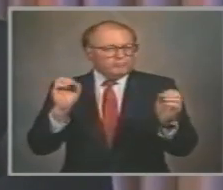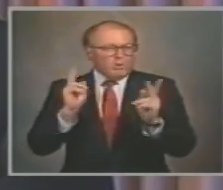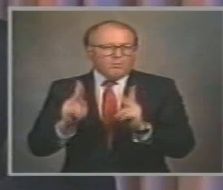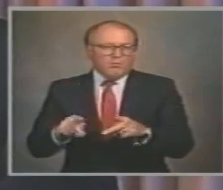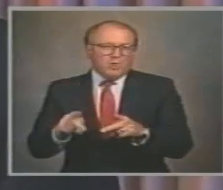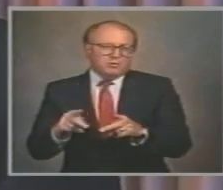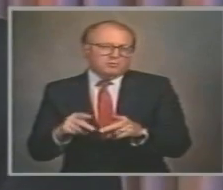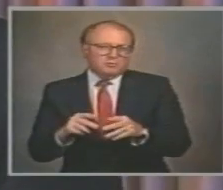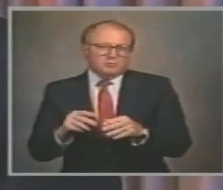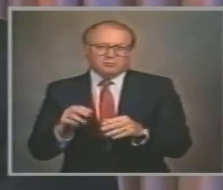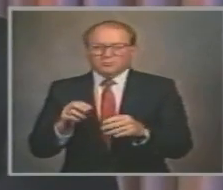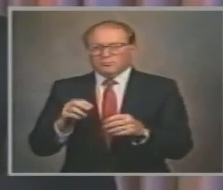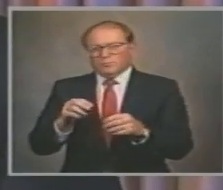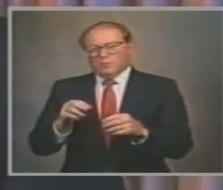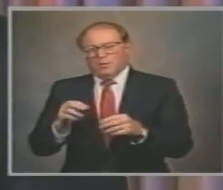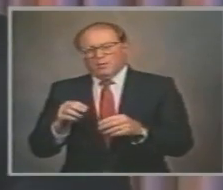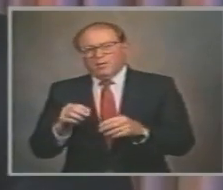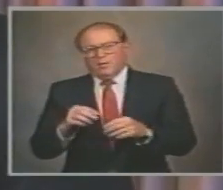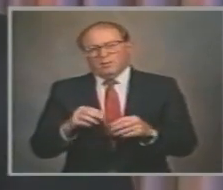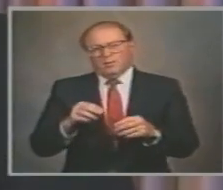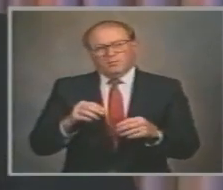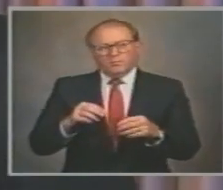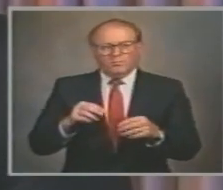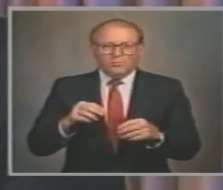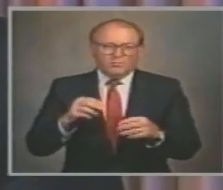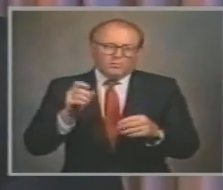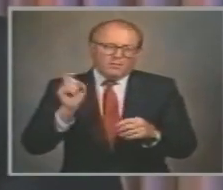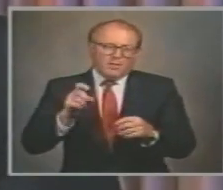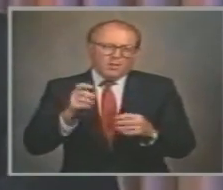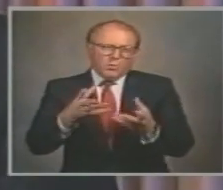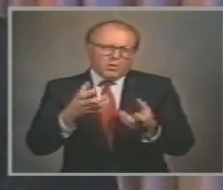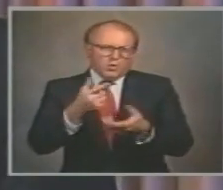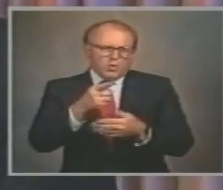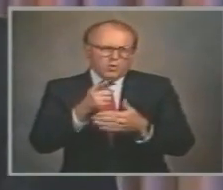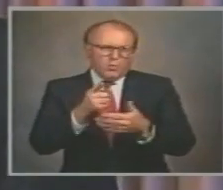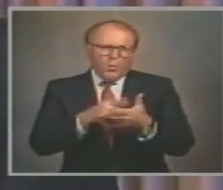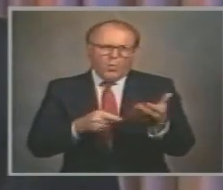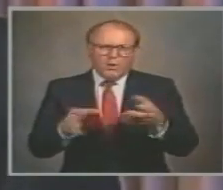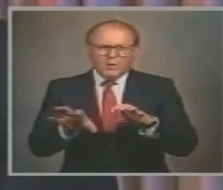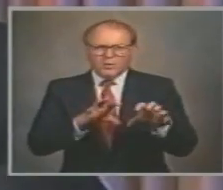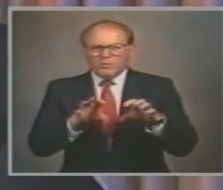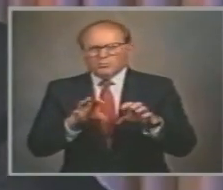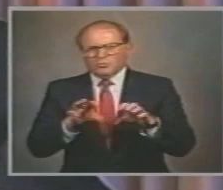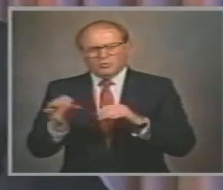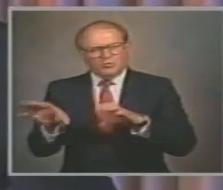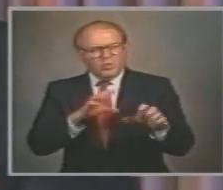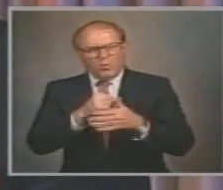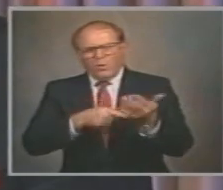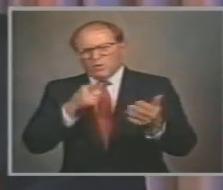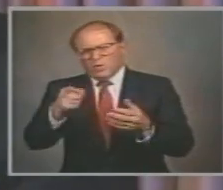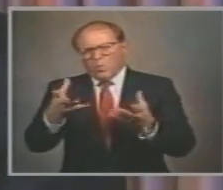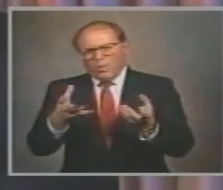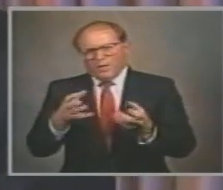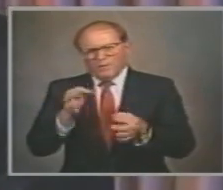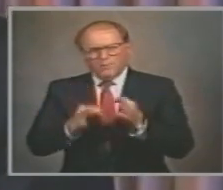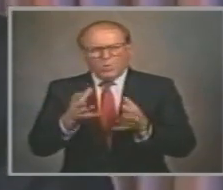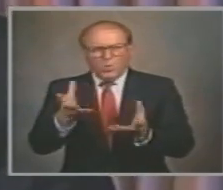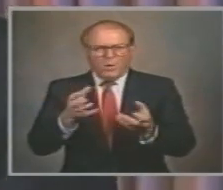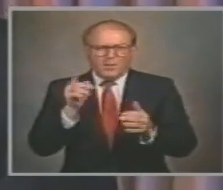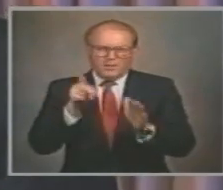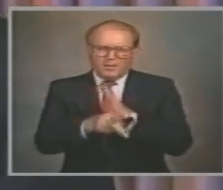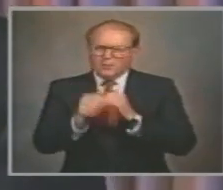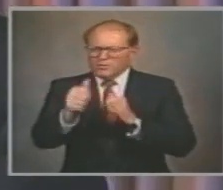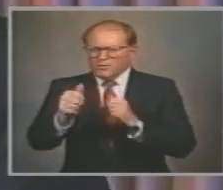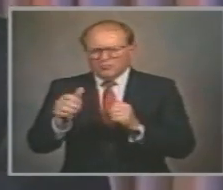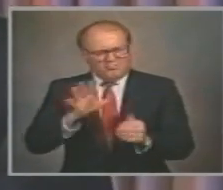What you do Vandalize Loot Steal and kill If it makes you feel better Even commit suicide If that's what you want to do